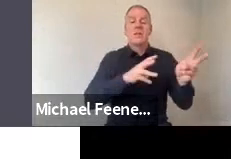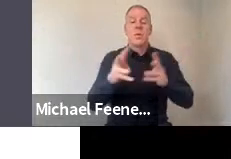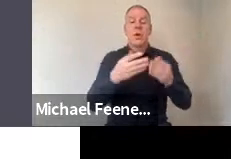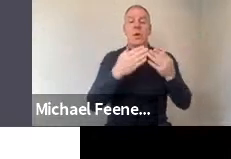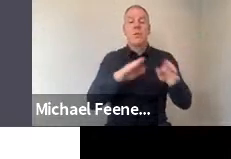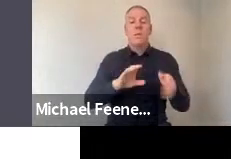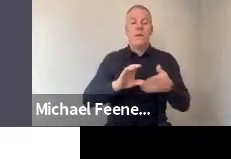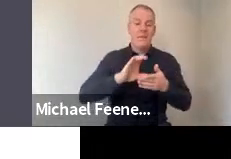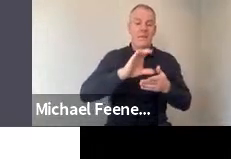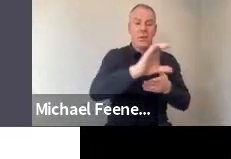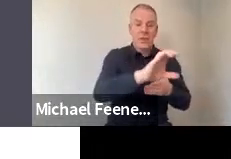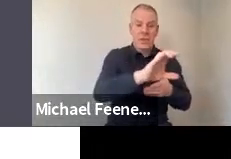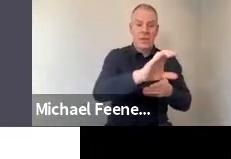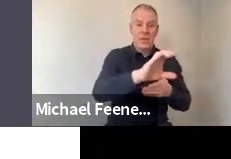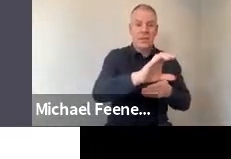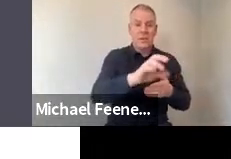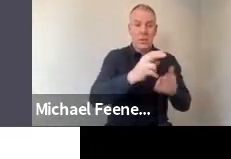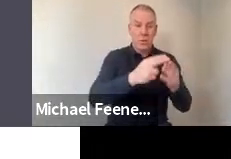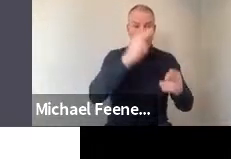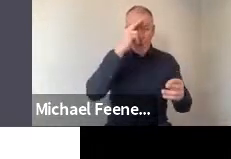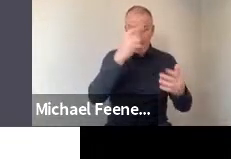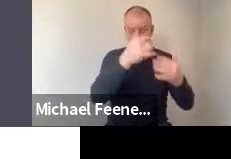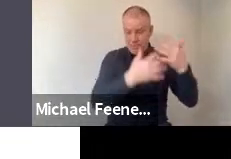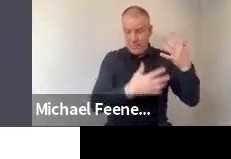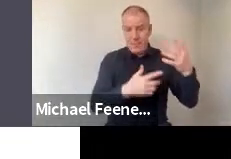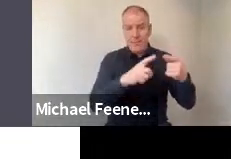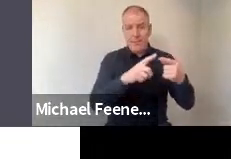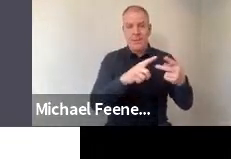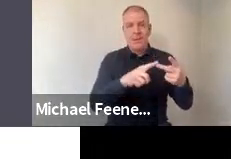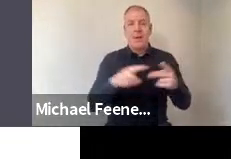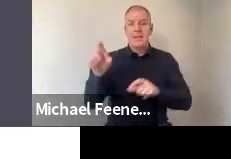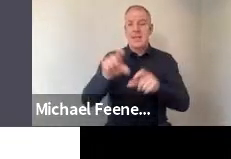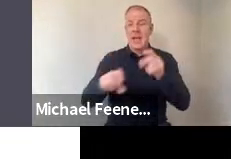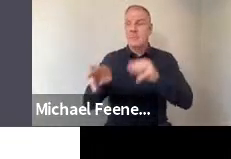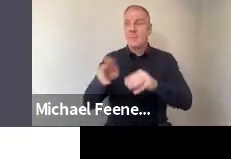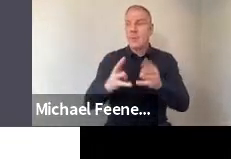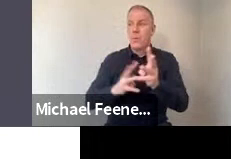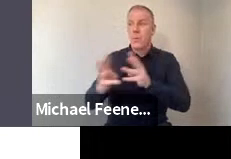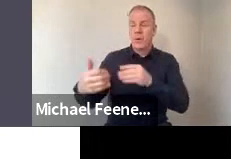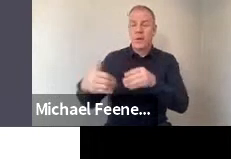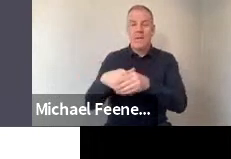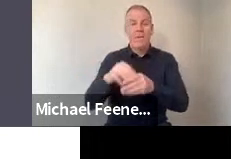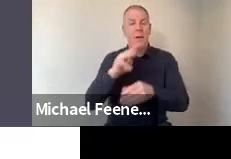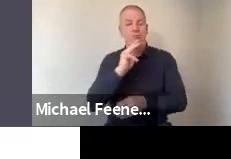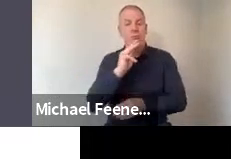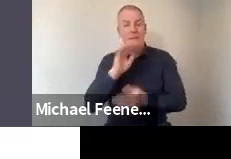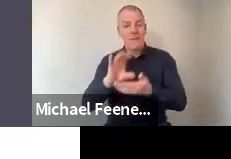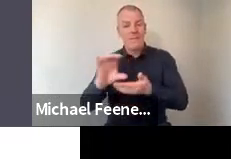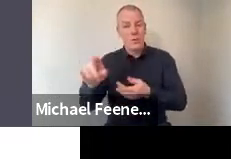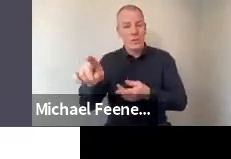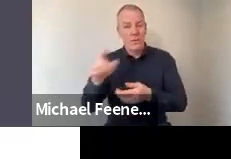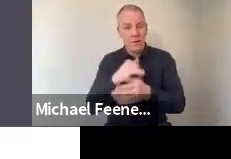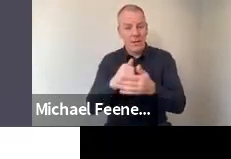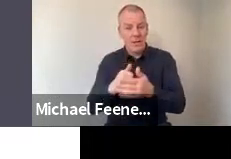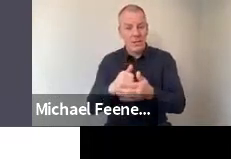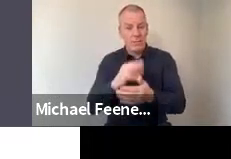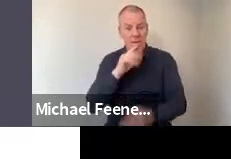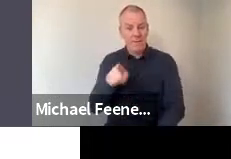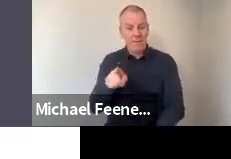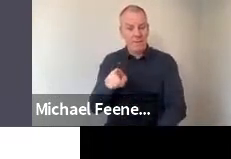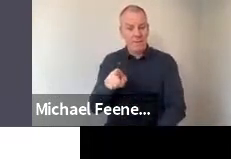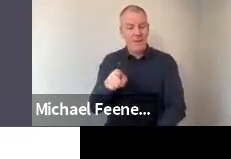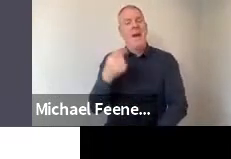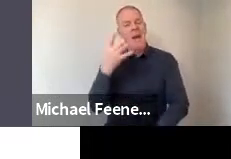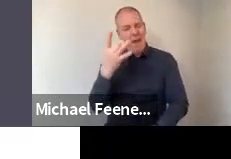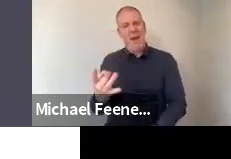institutions in Ireland, like universities, and scientists working in privately funded institutions, we asked a